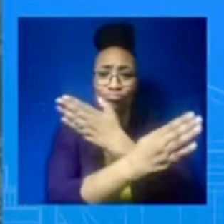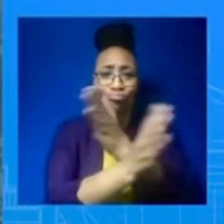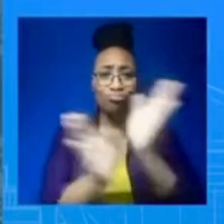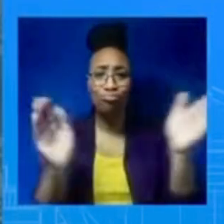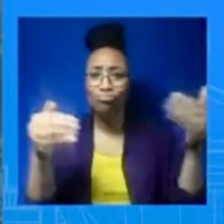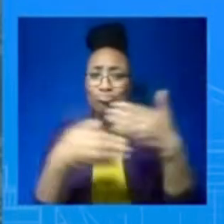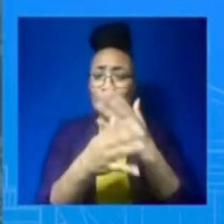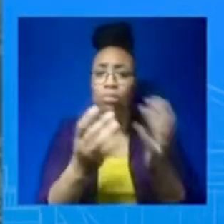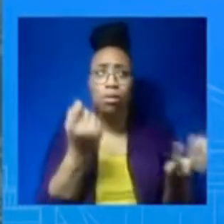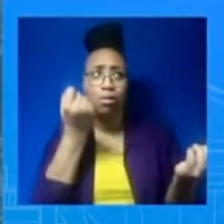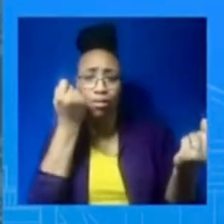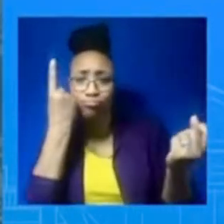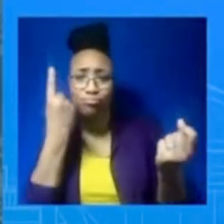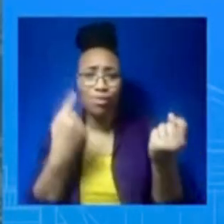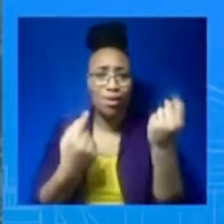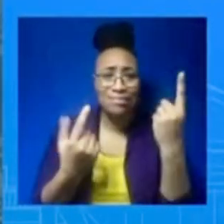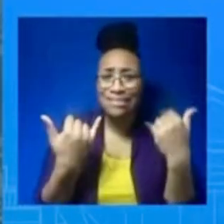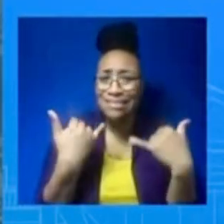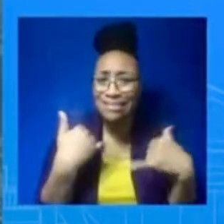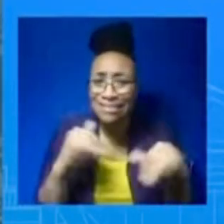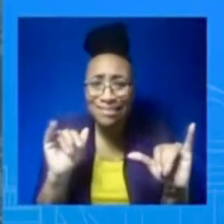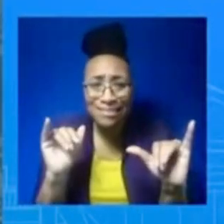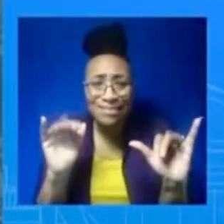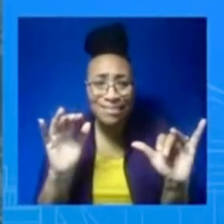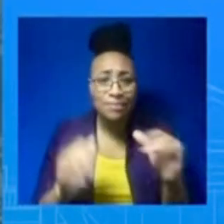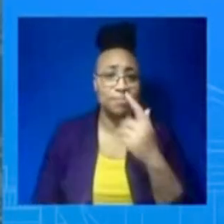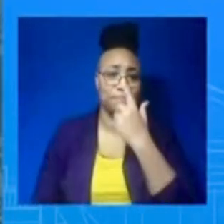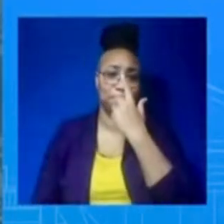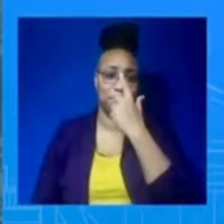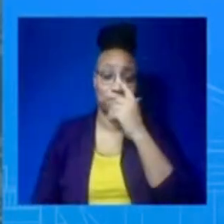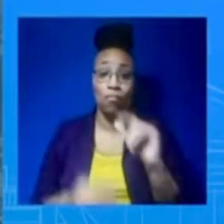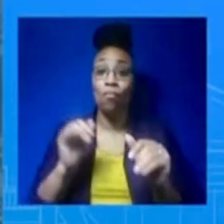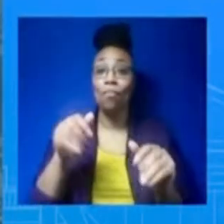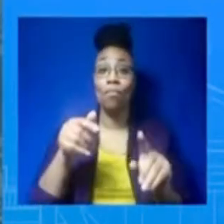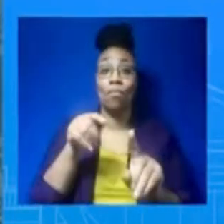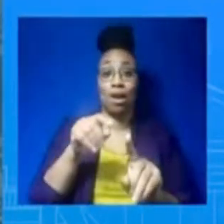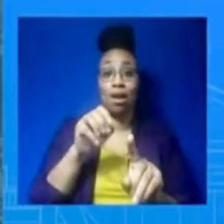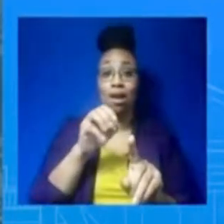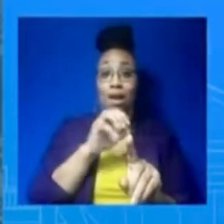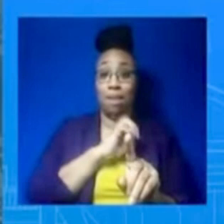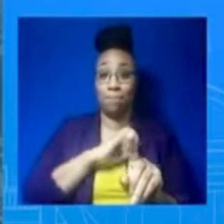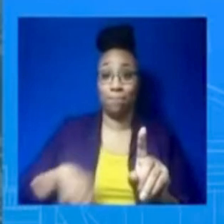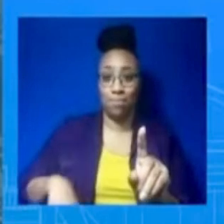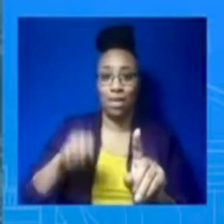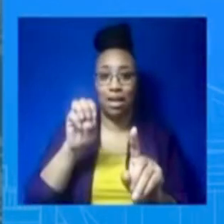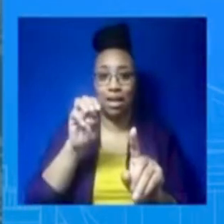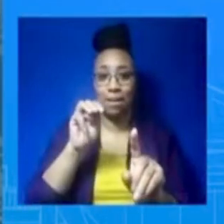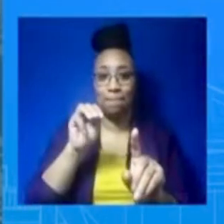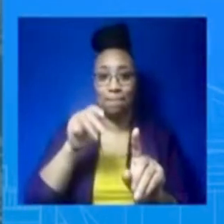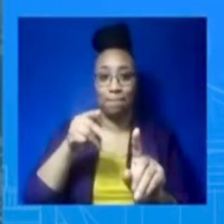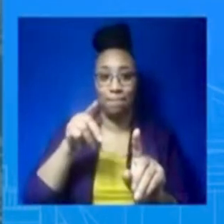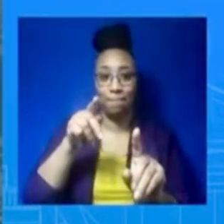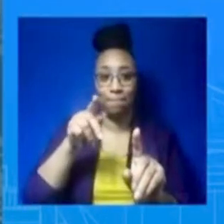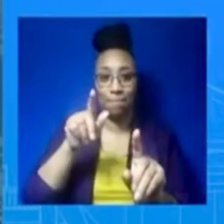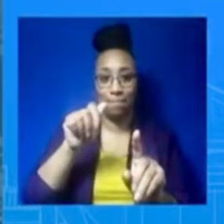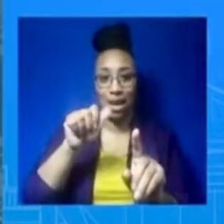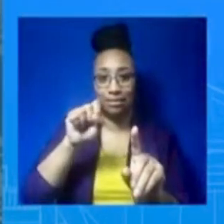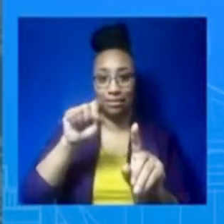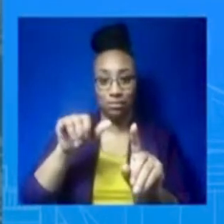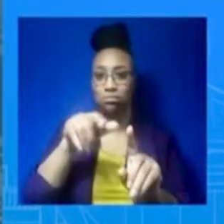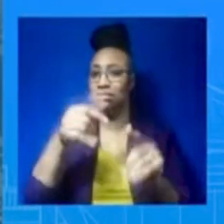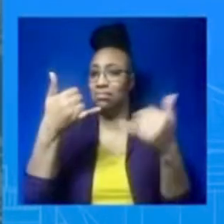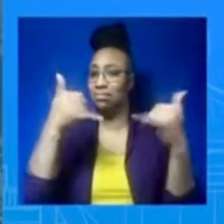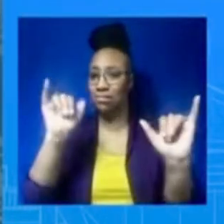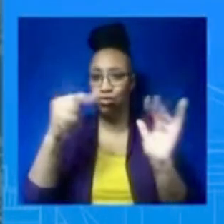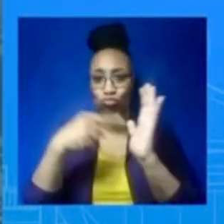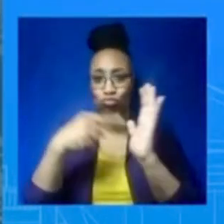Nick Burns, and the State Department also can communicate directly with the PRC's embassy personnel here. So the